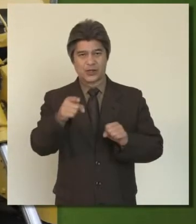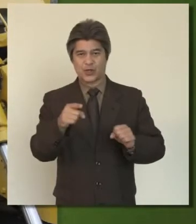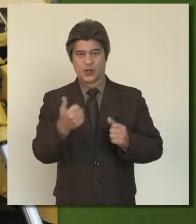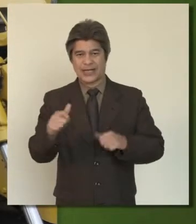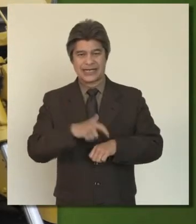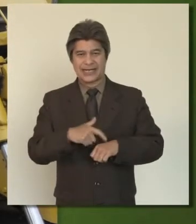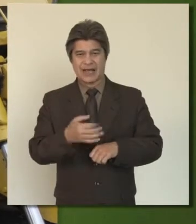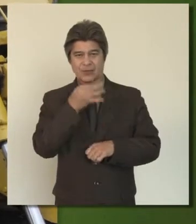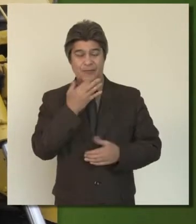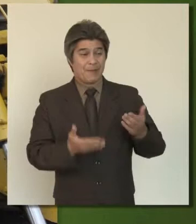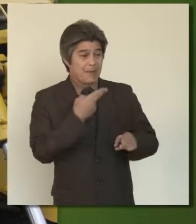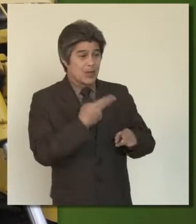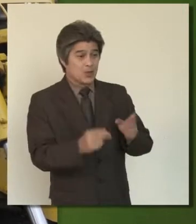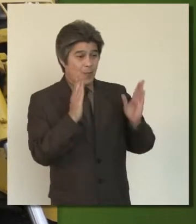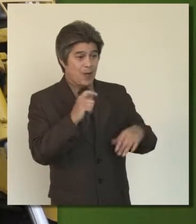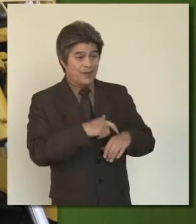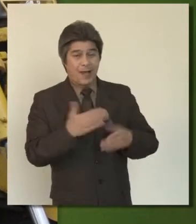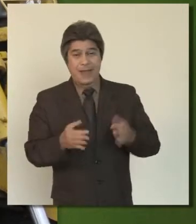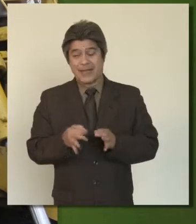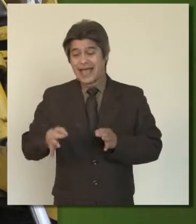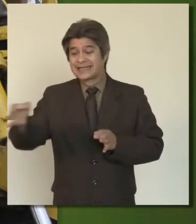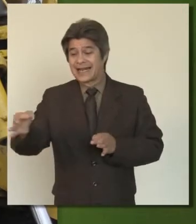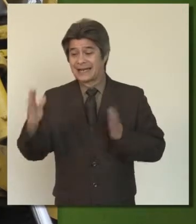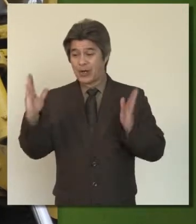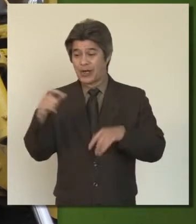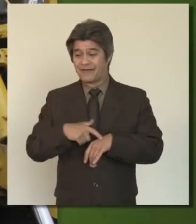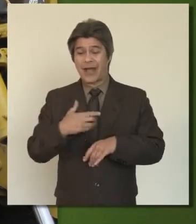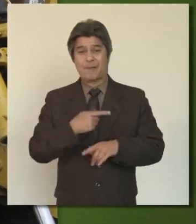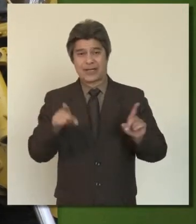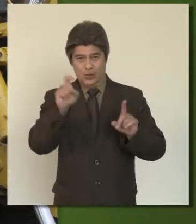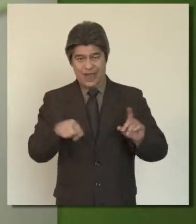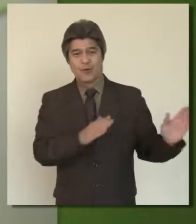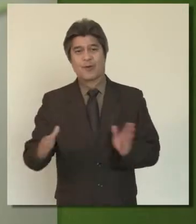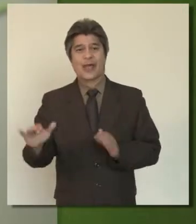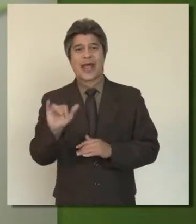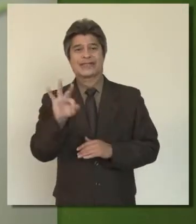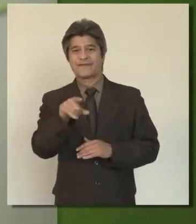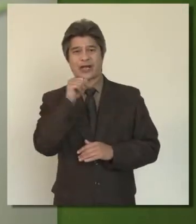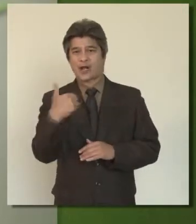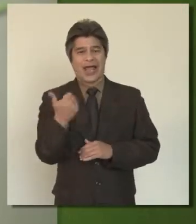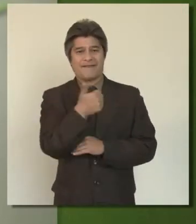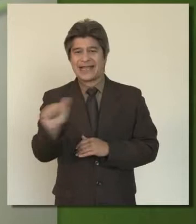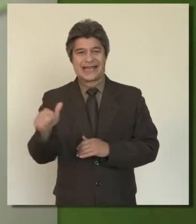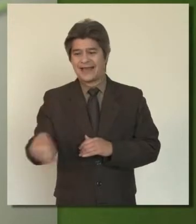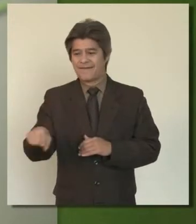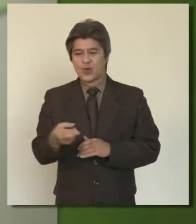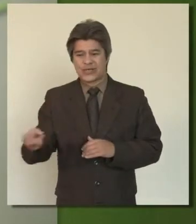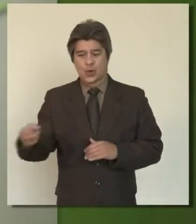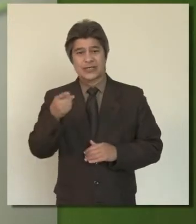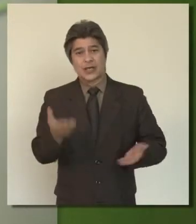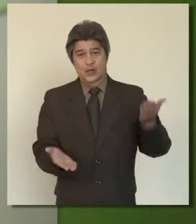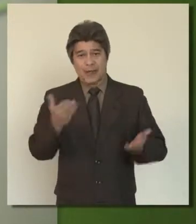It may be a very short period of time. It may be a more extended period of time. But you need to prepare as if you're not going to have any of the